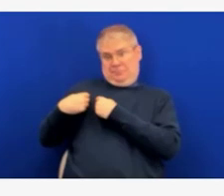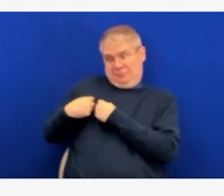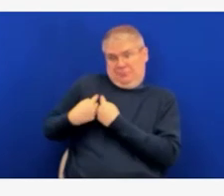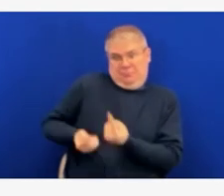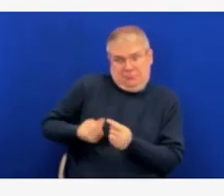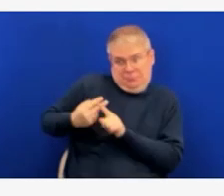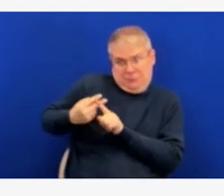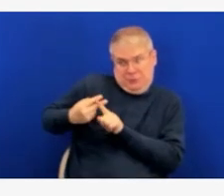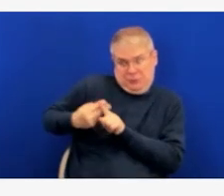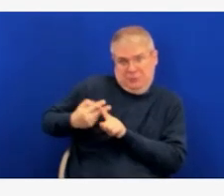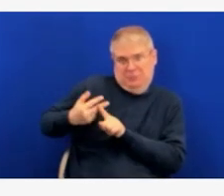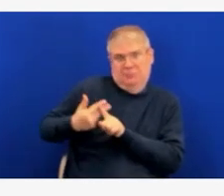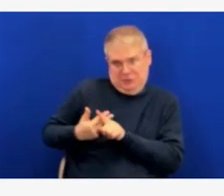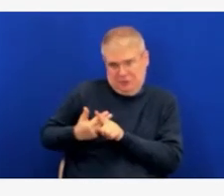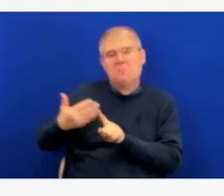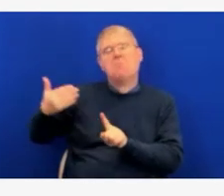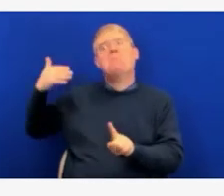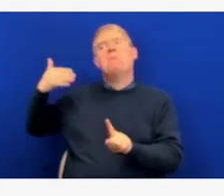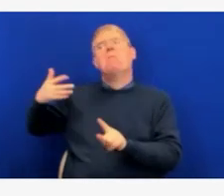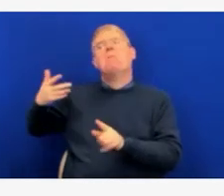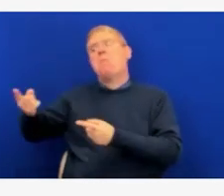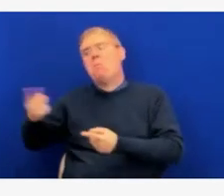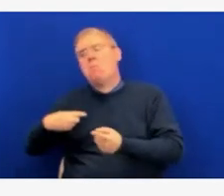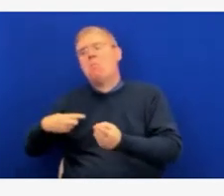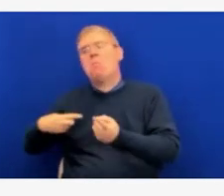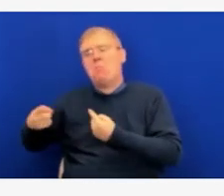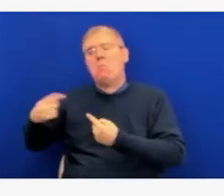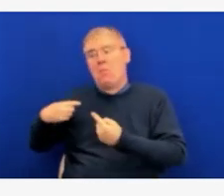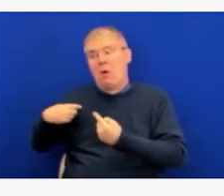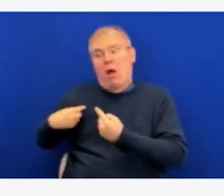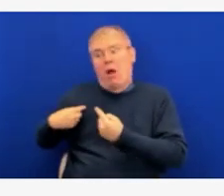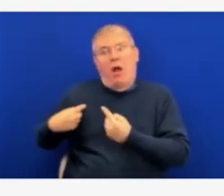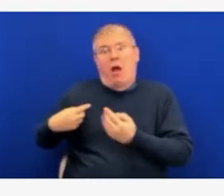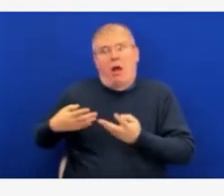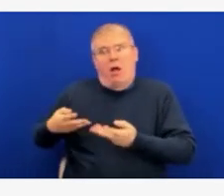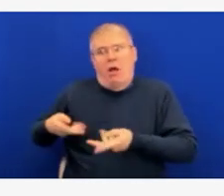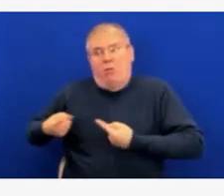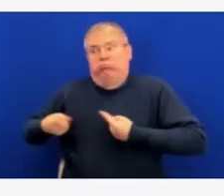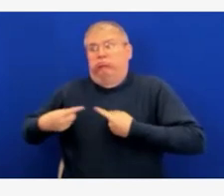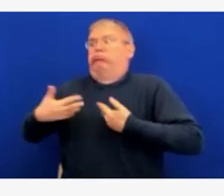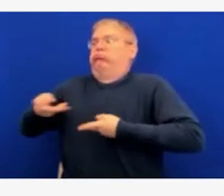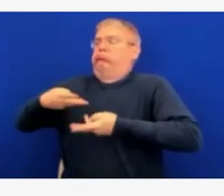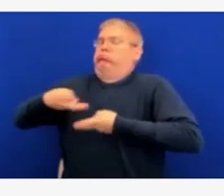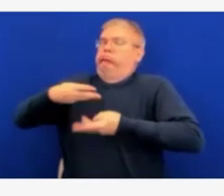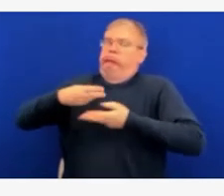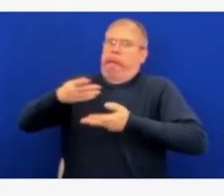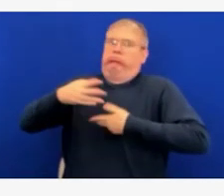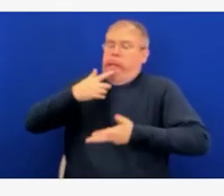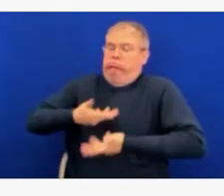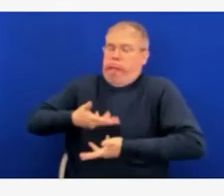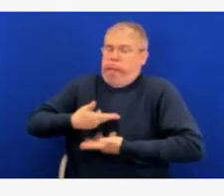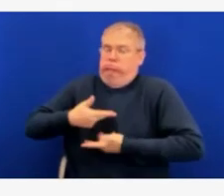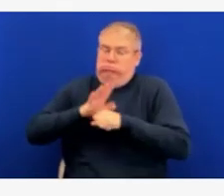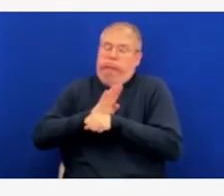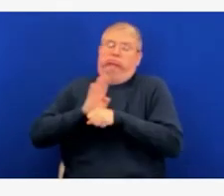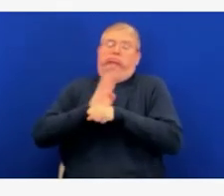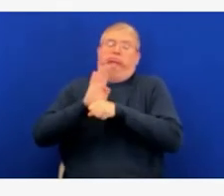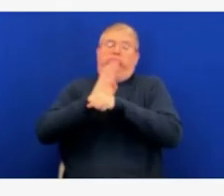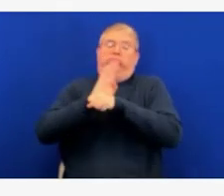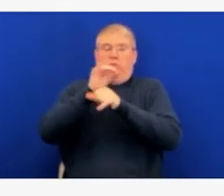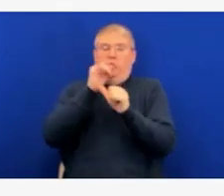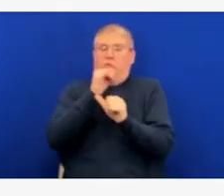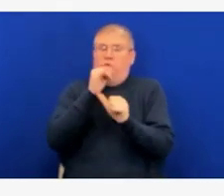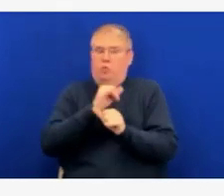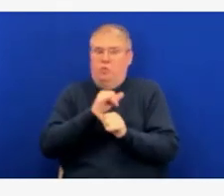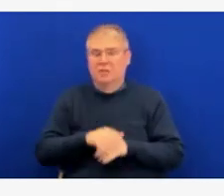interesting adventure. It's really important to know that kids are not spared from the harm of COVID-19. Although severe